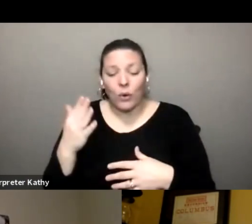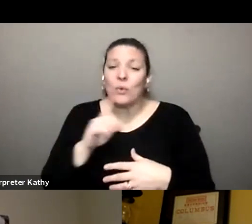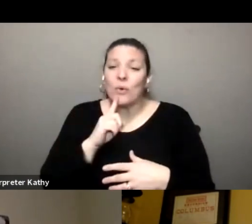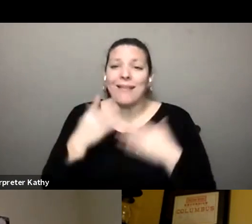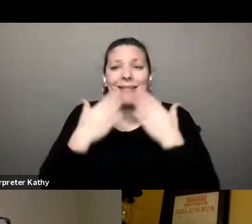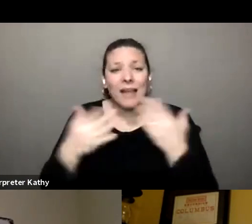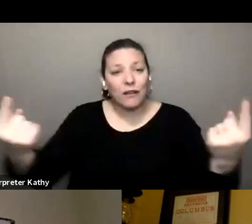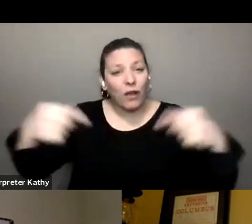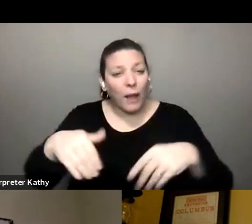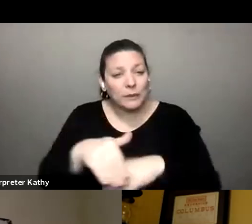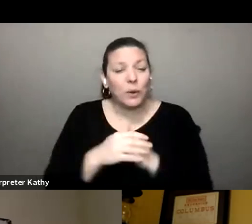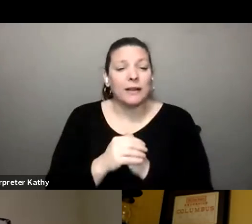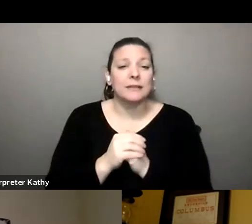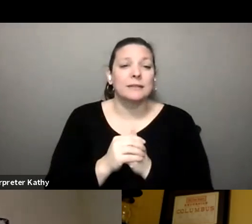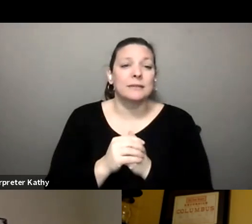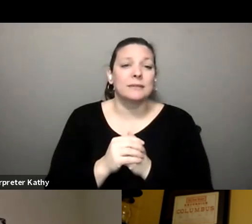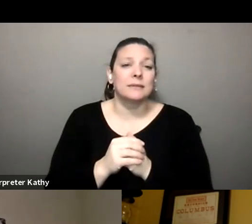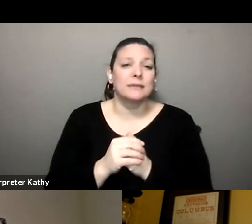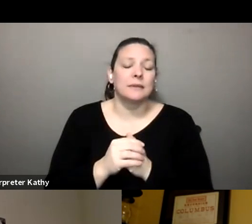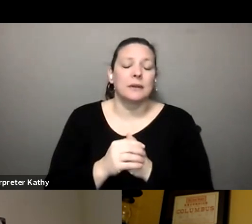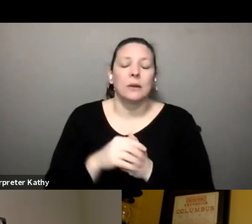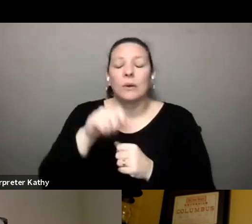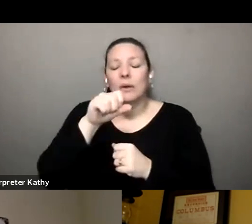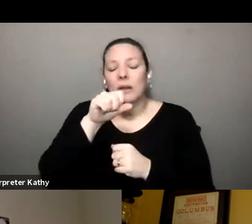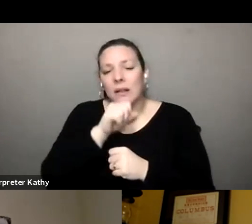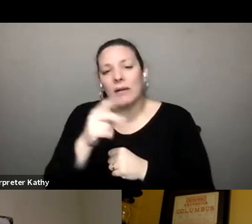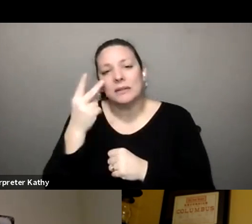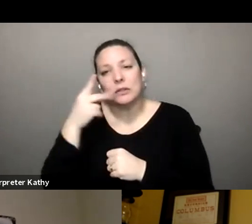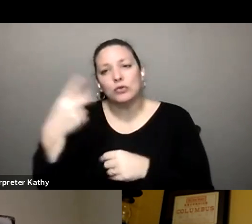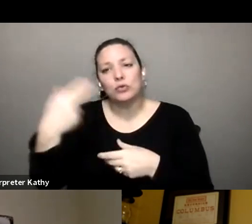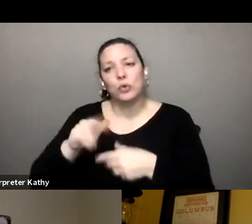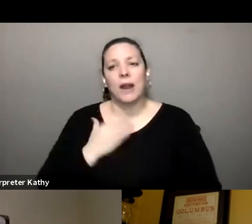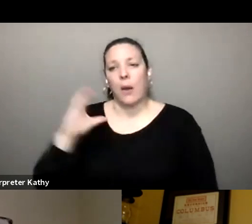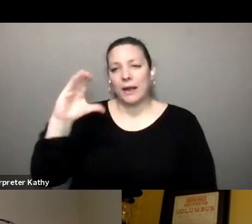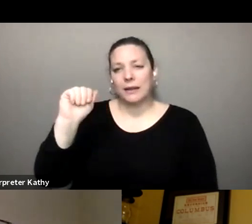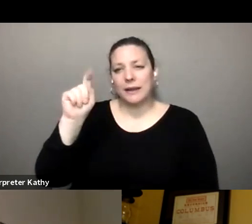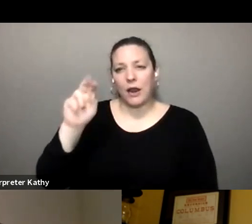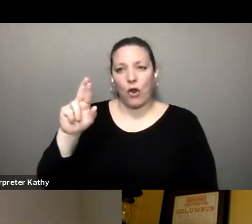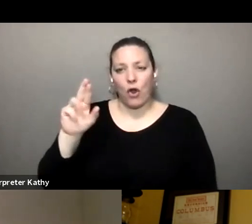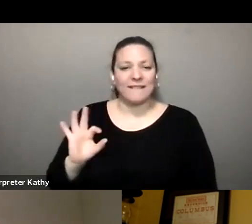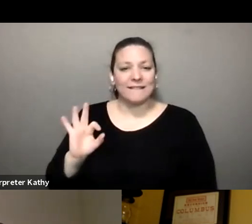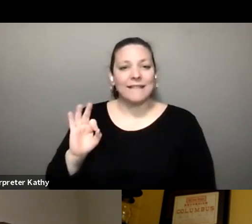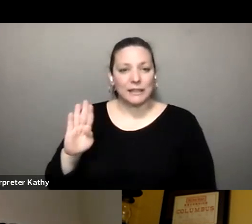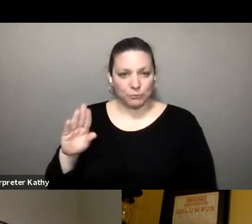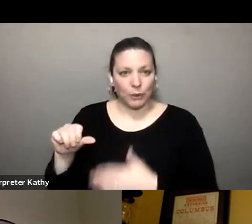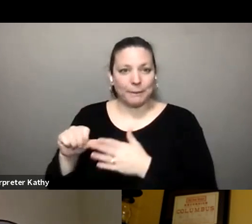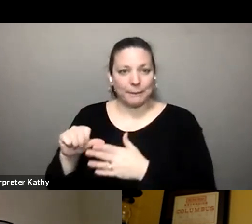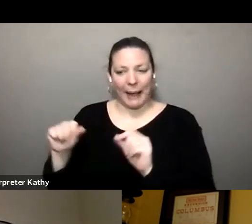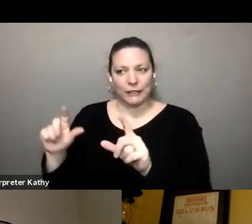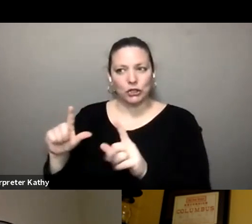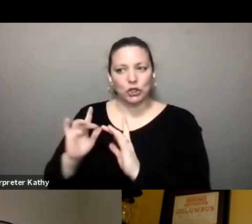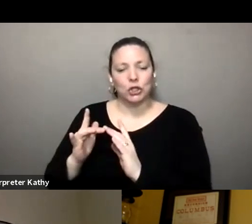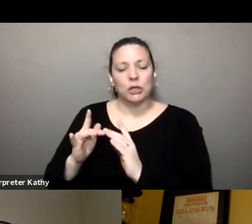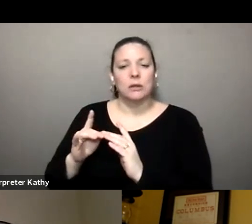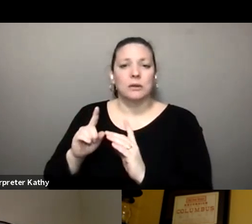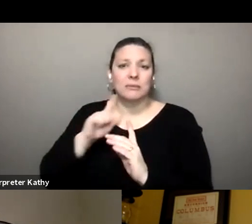for coming um we would love to see you join our cater facebook page um it'd be great to to get